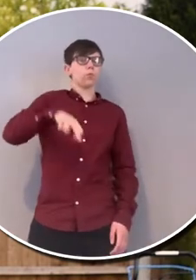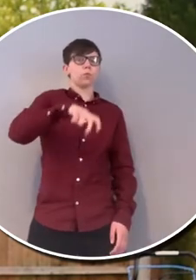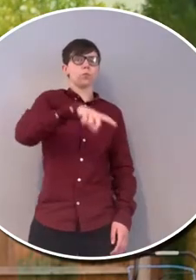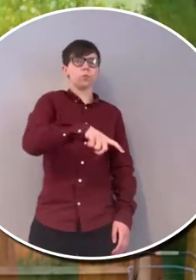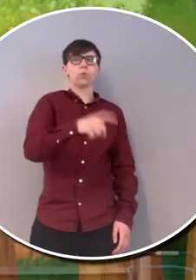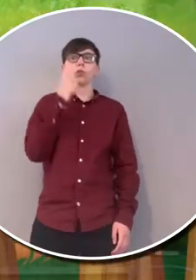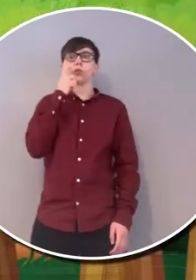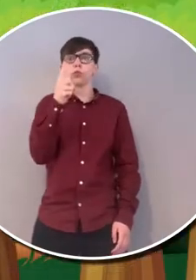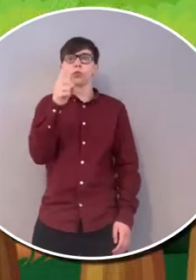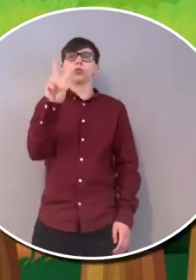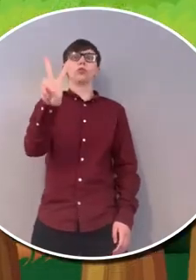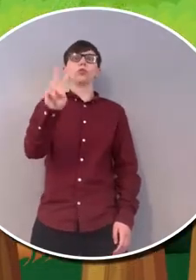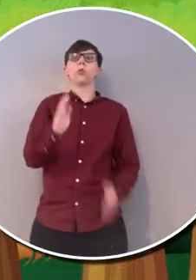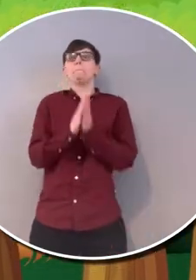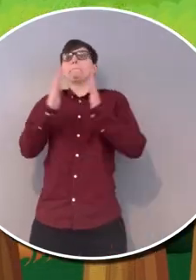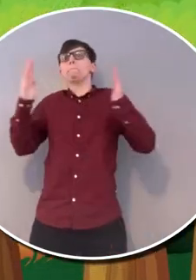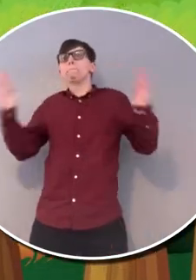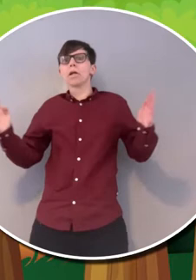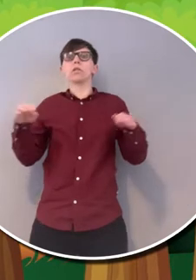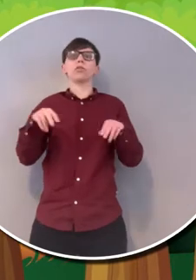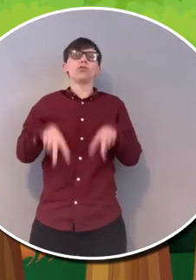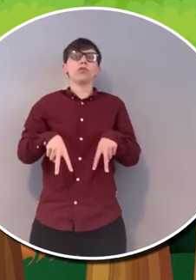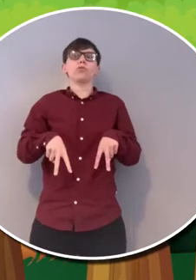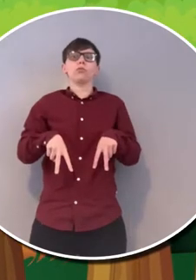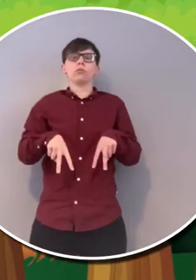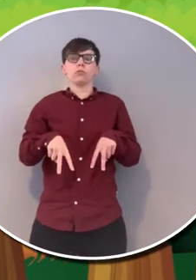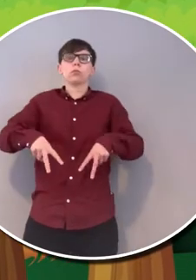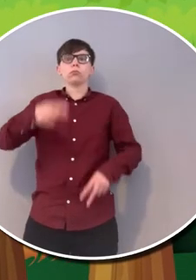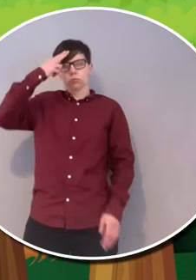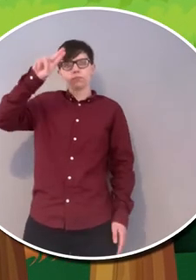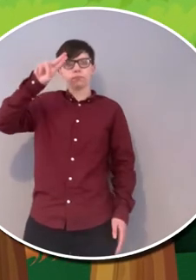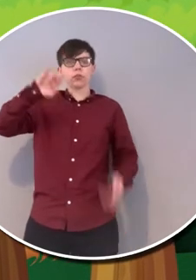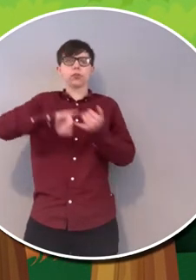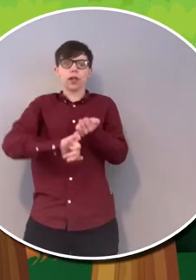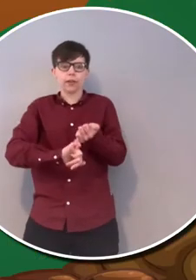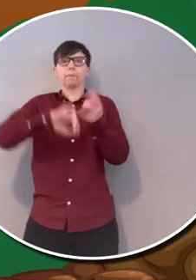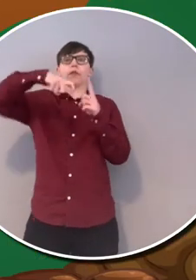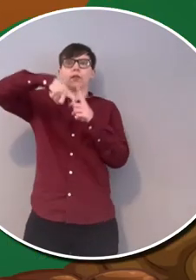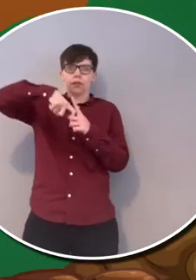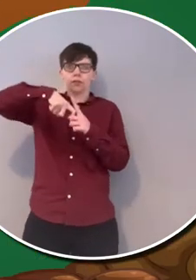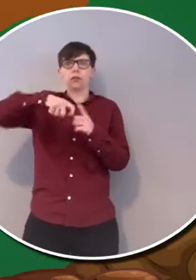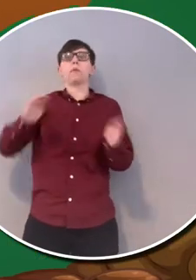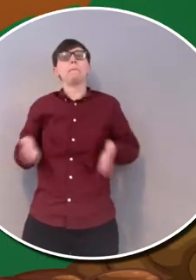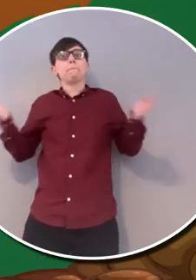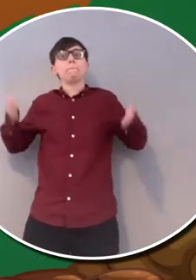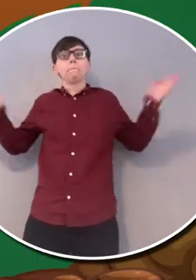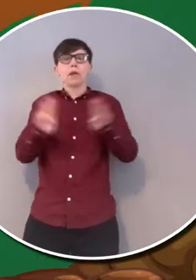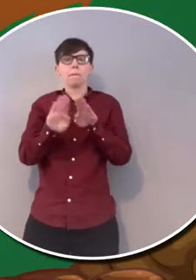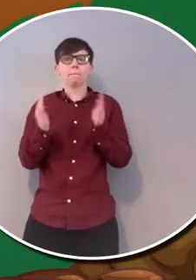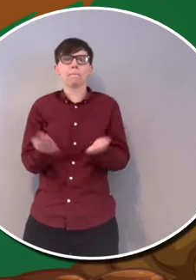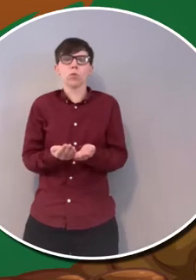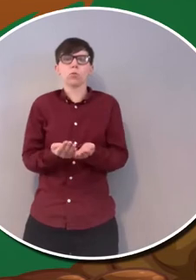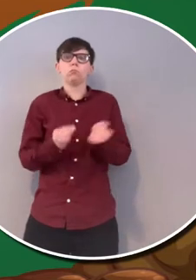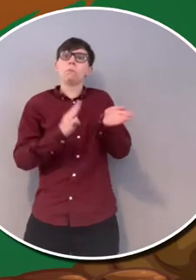and then they met the two big dogs called Sally and Kenny. And they'd been playing ball, and Maggie said, have you seen